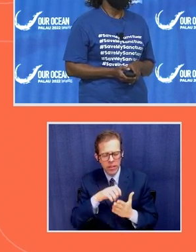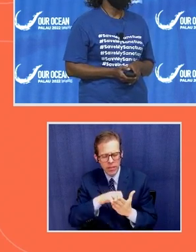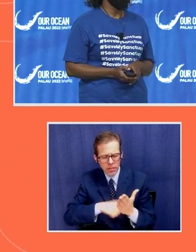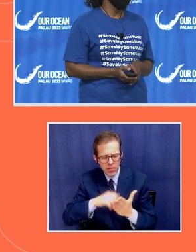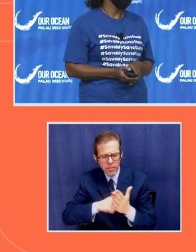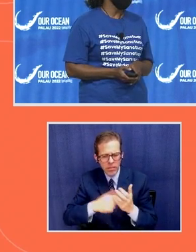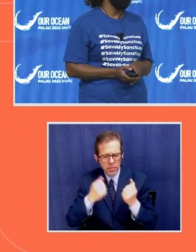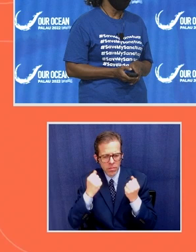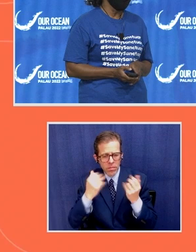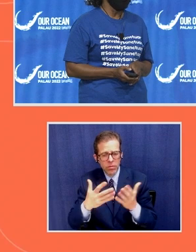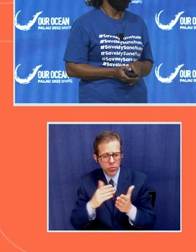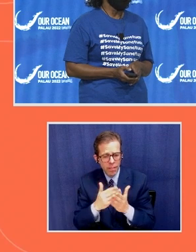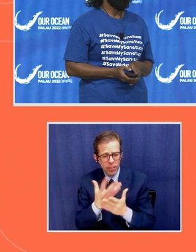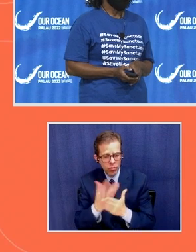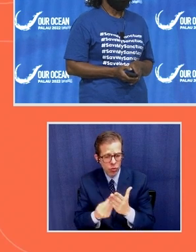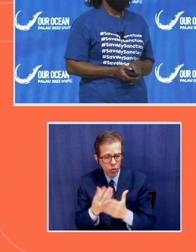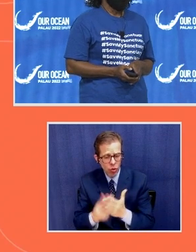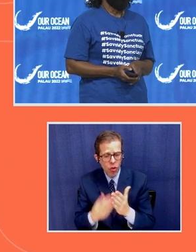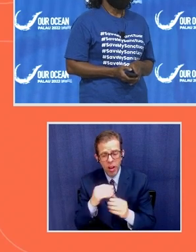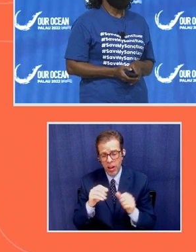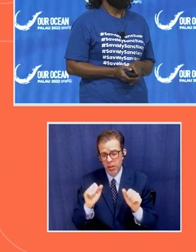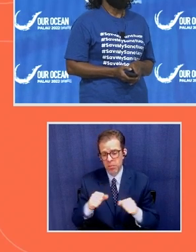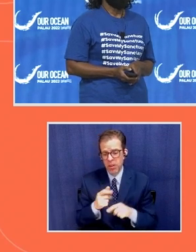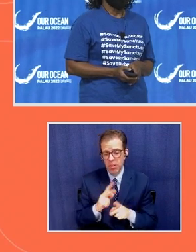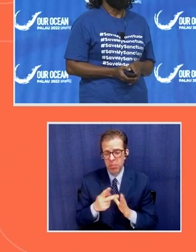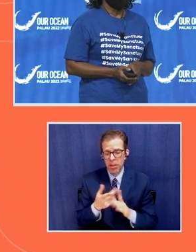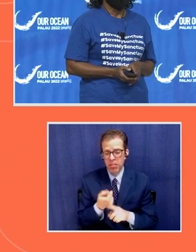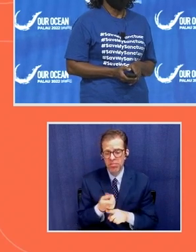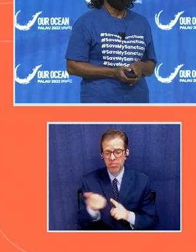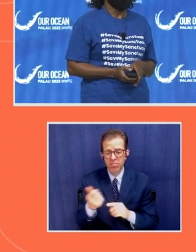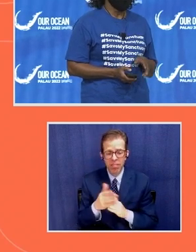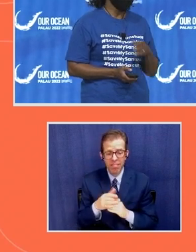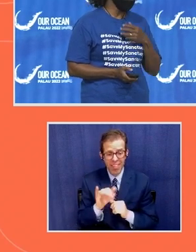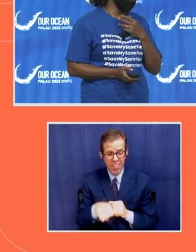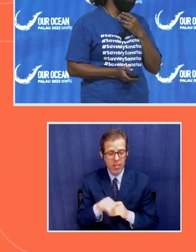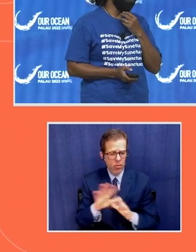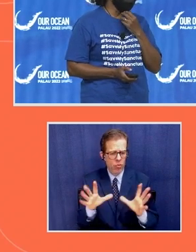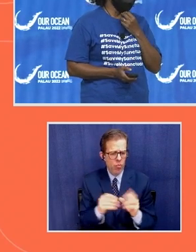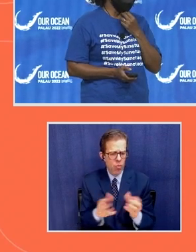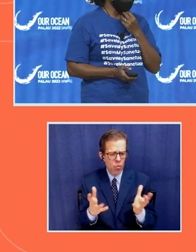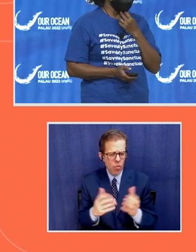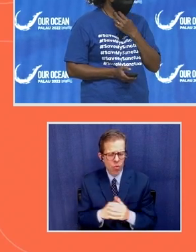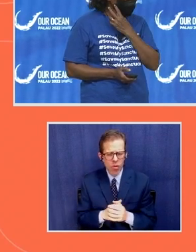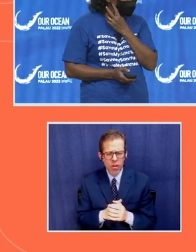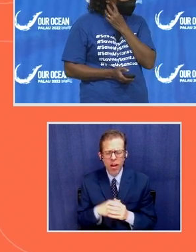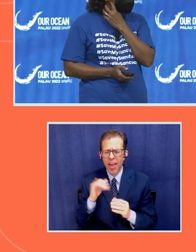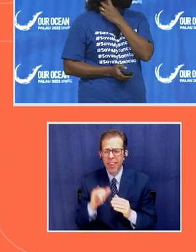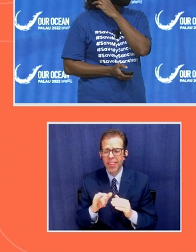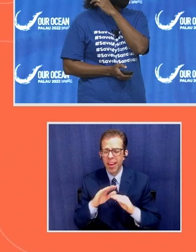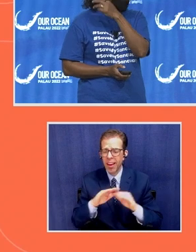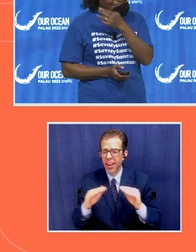potential elimination. This is the result of inequity in support